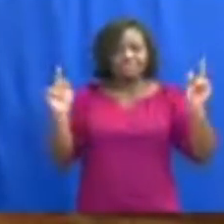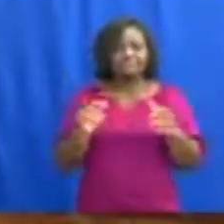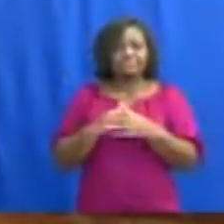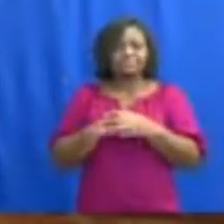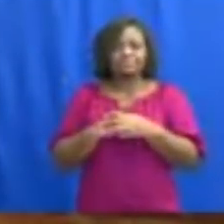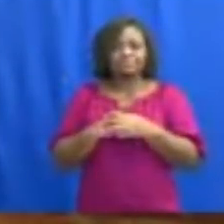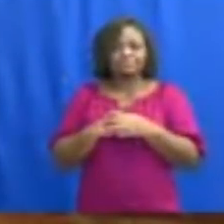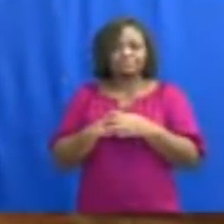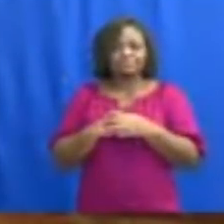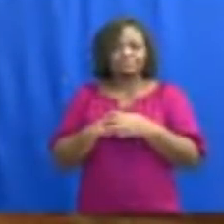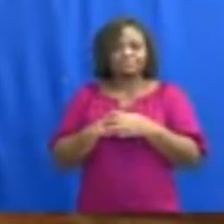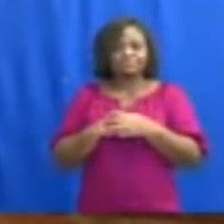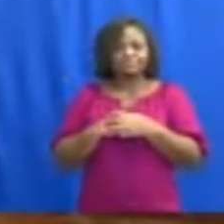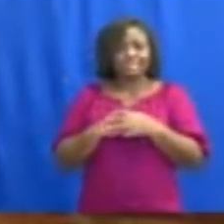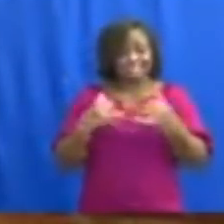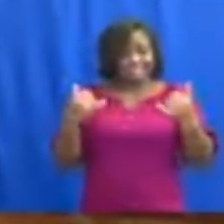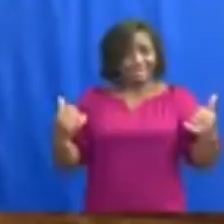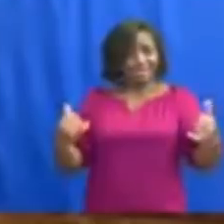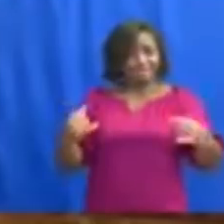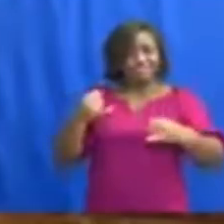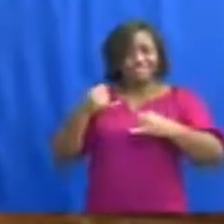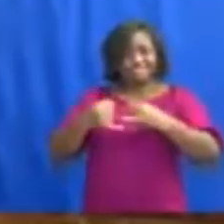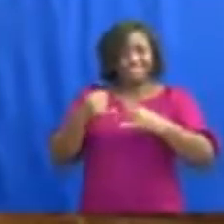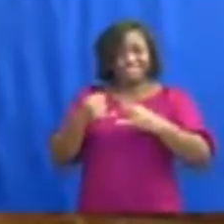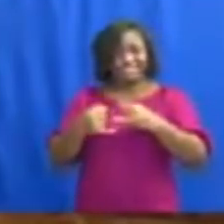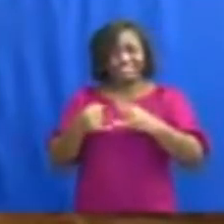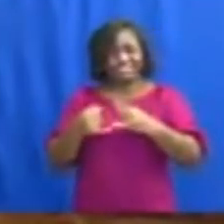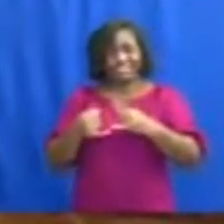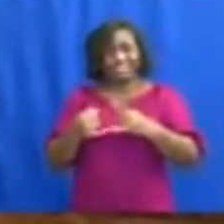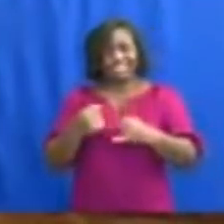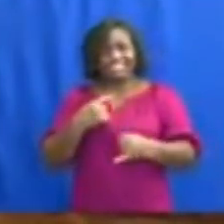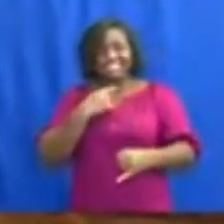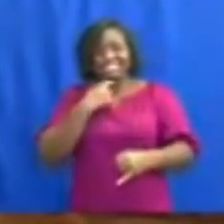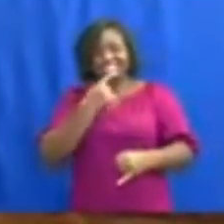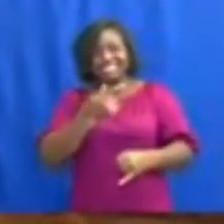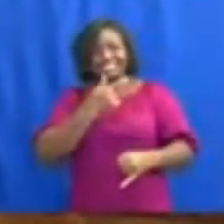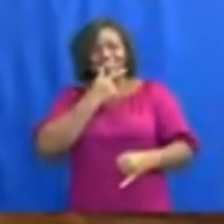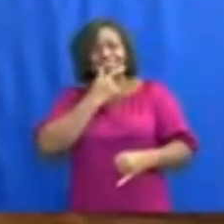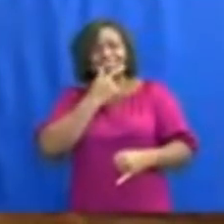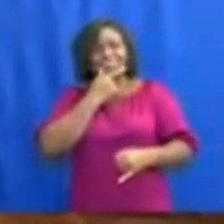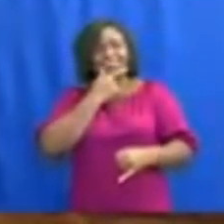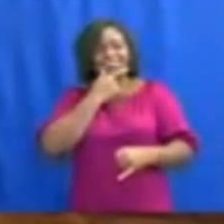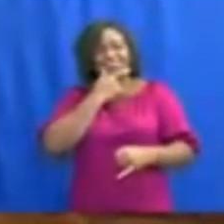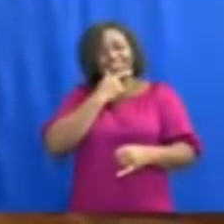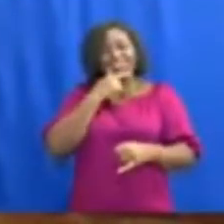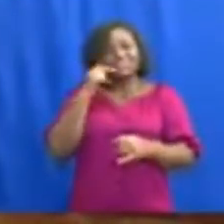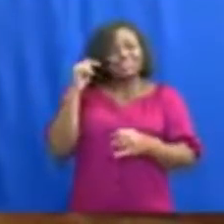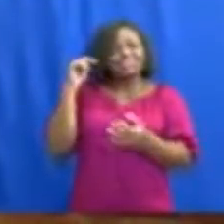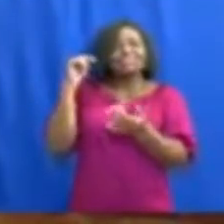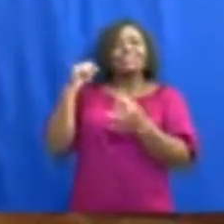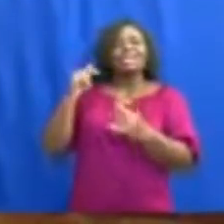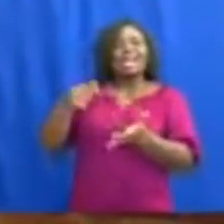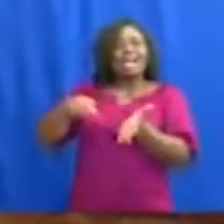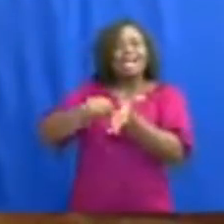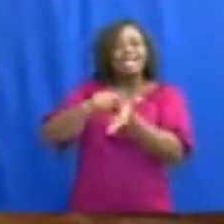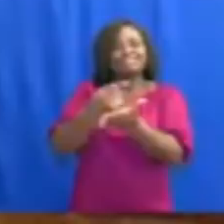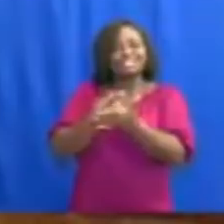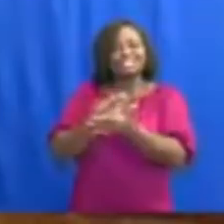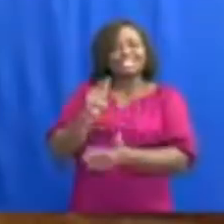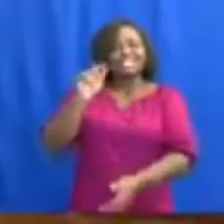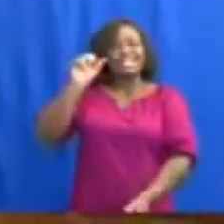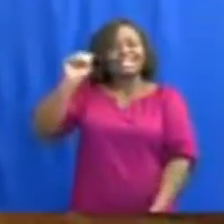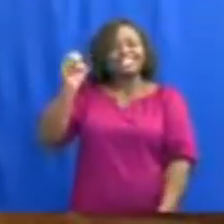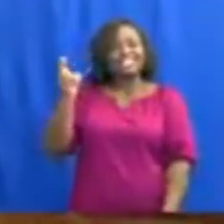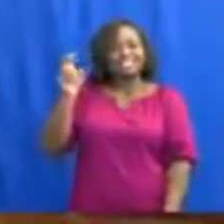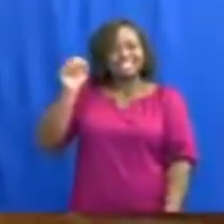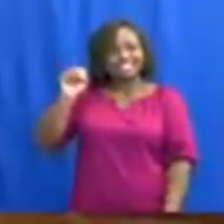Let me, in conclusion, wish the Okufuado graduates, the SHS3 students, and